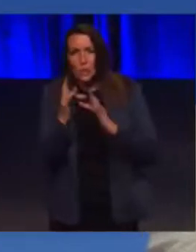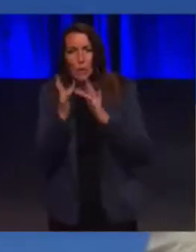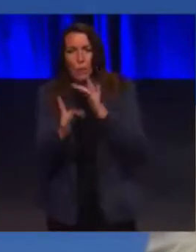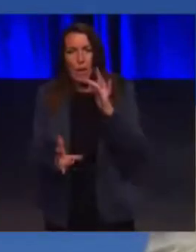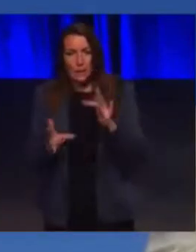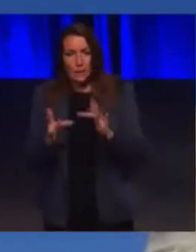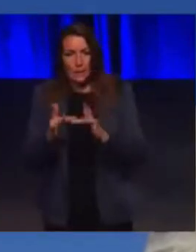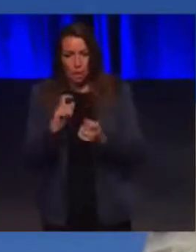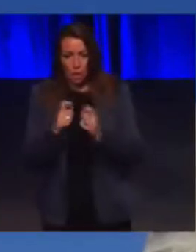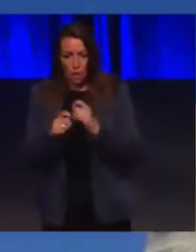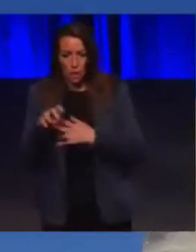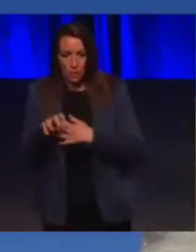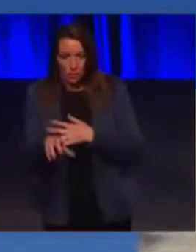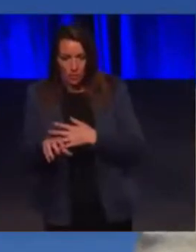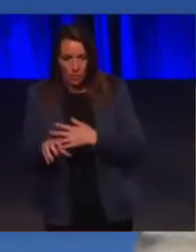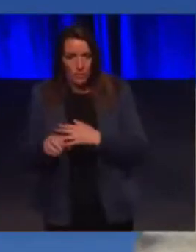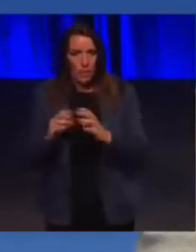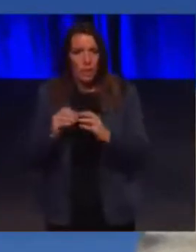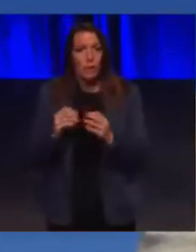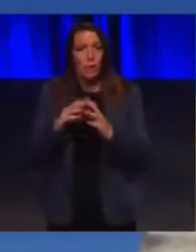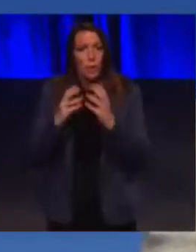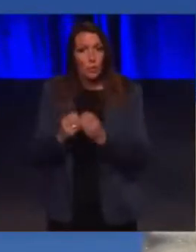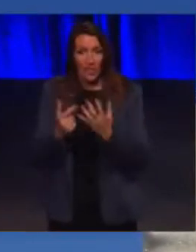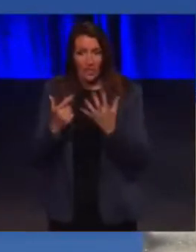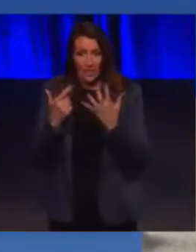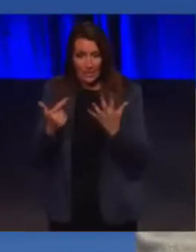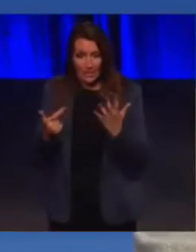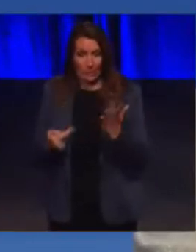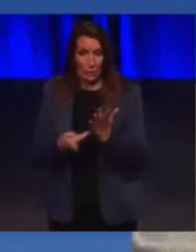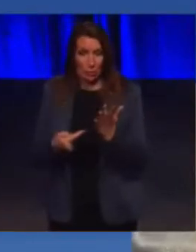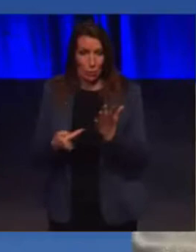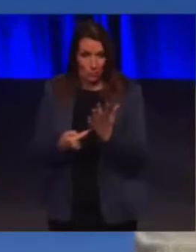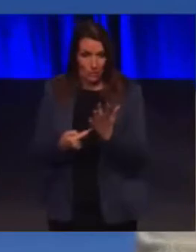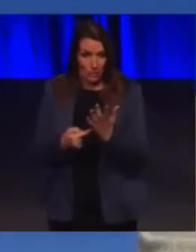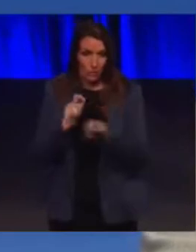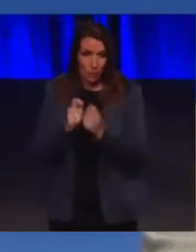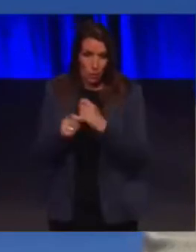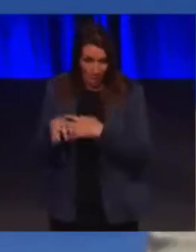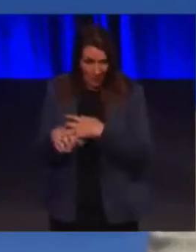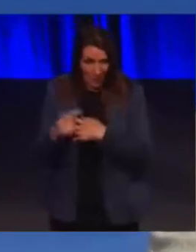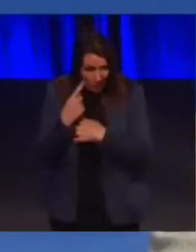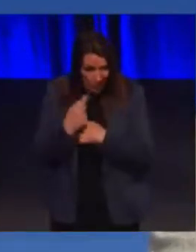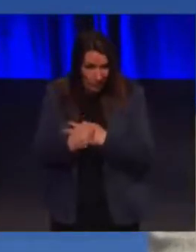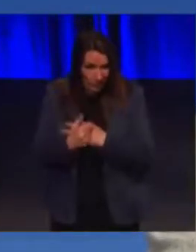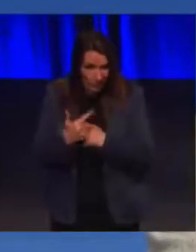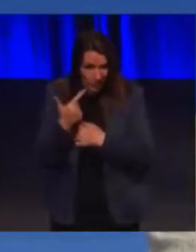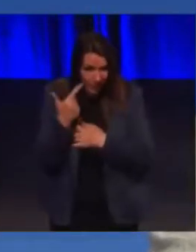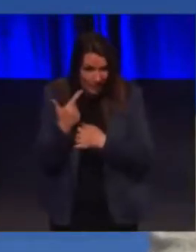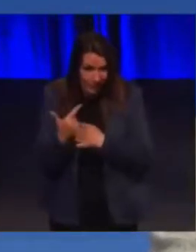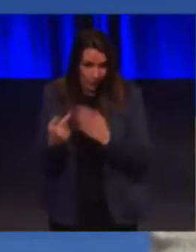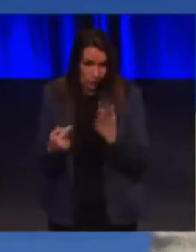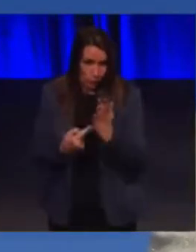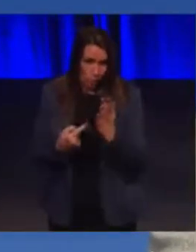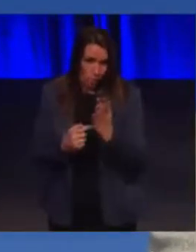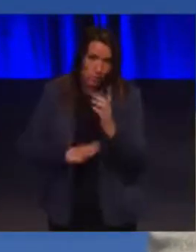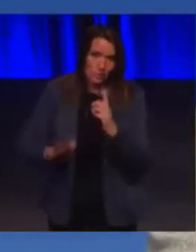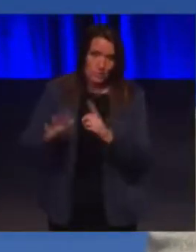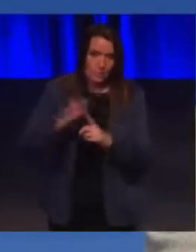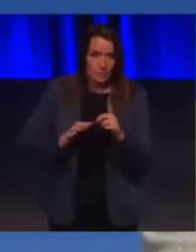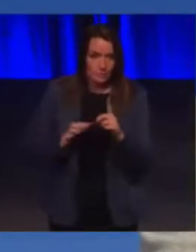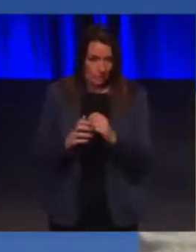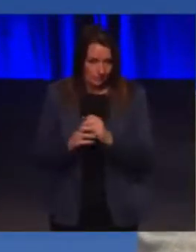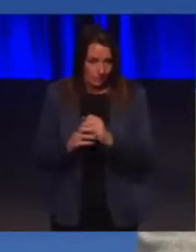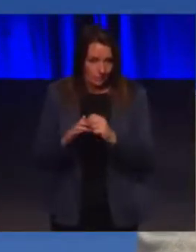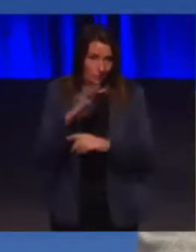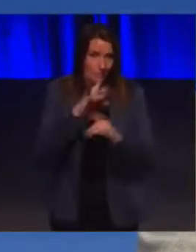and it listed seven Changing Places toilets. Just think about that for a second. Seven Changing Places toilets in an area